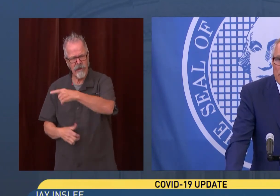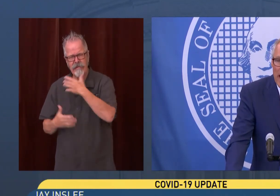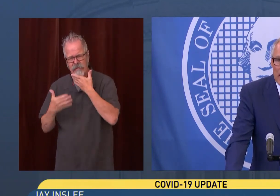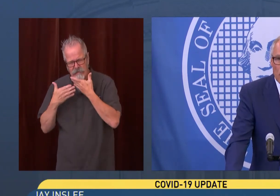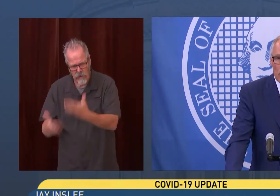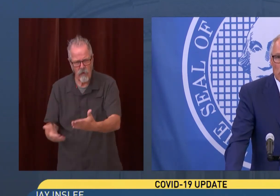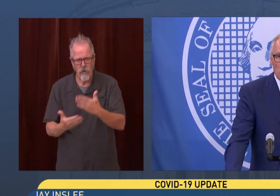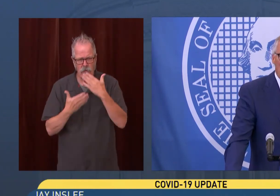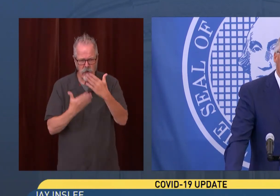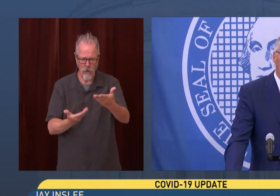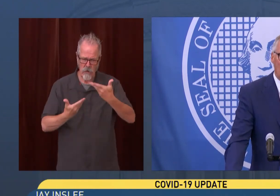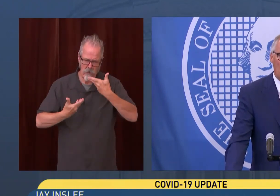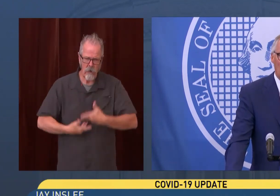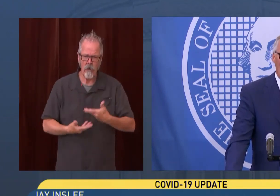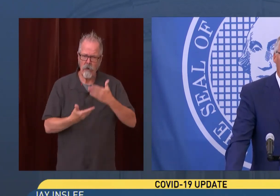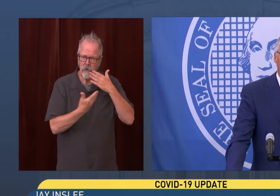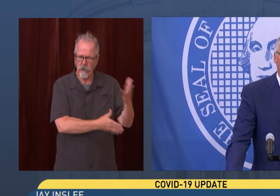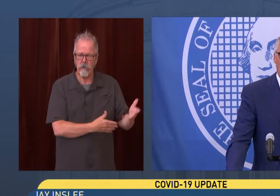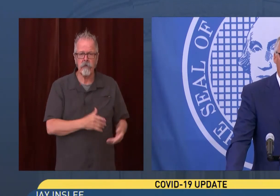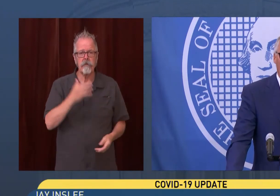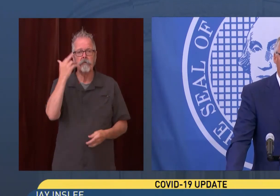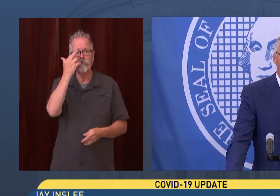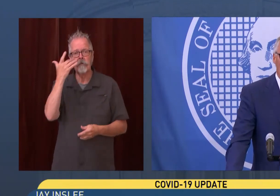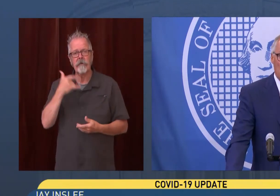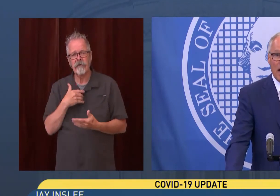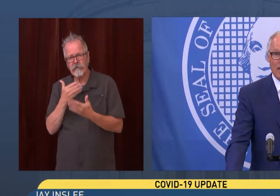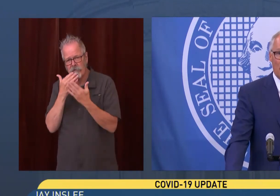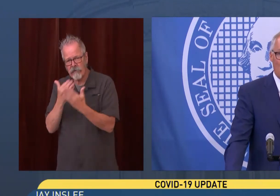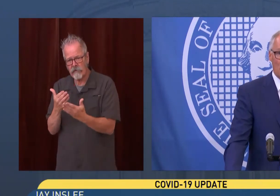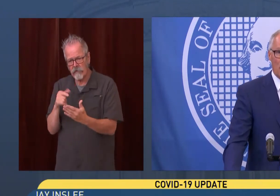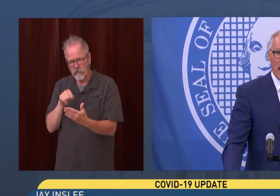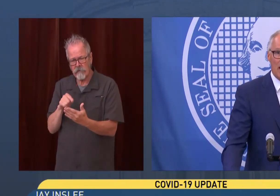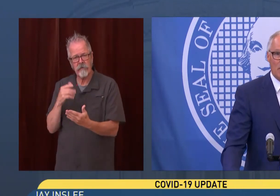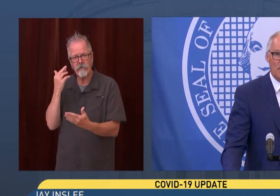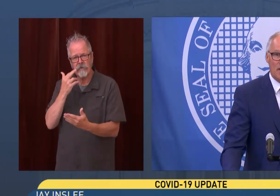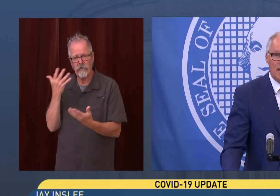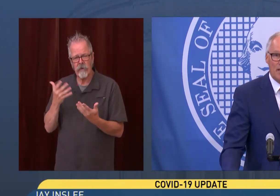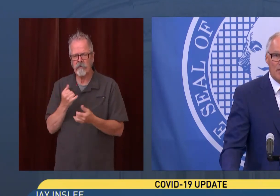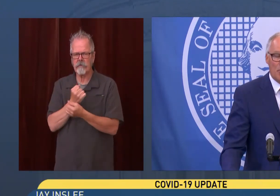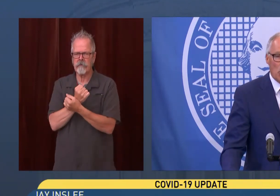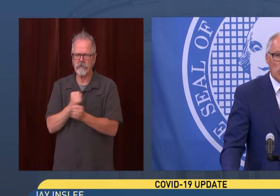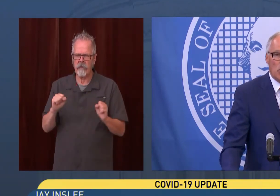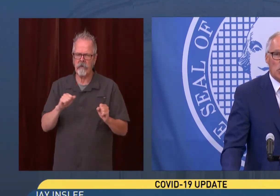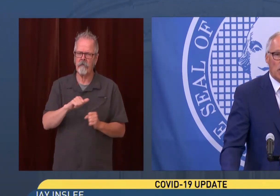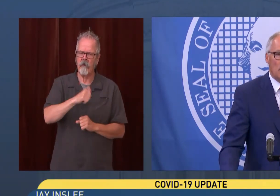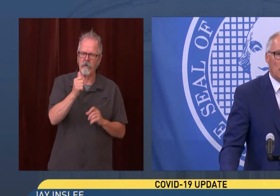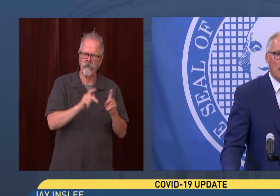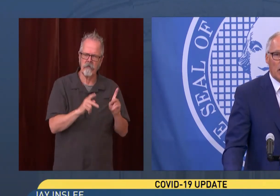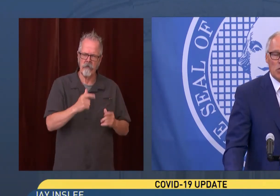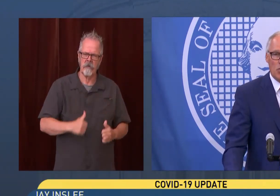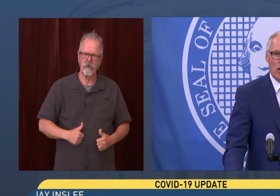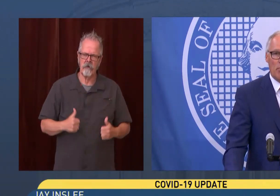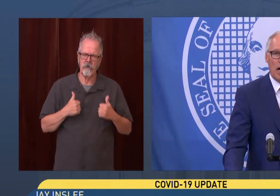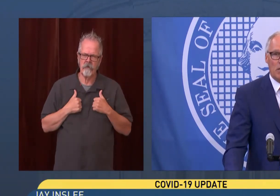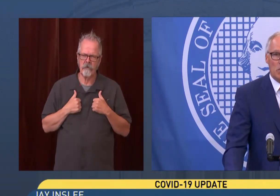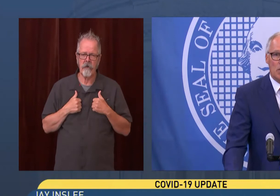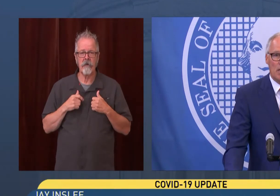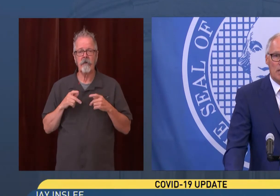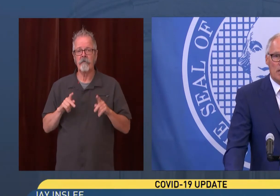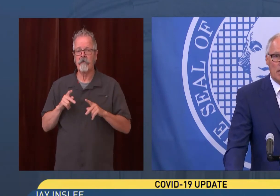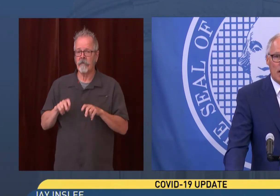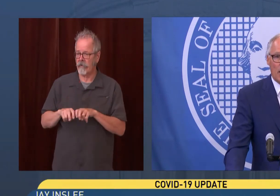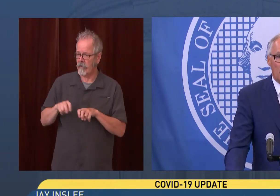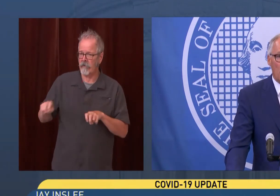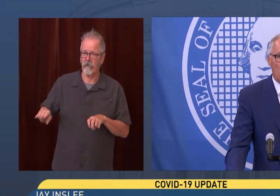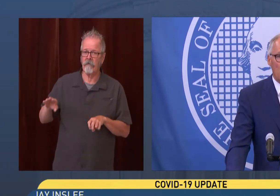reason I say thank you is that they have saved the lives of people. They may not even know their names, the person they're sitting next to on a bus.